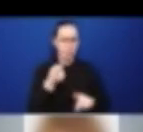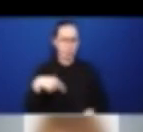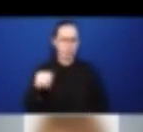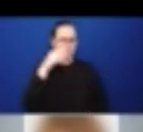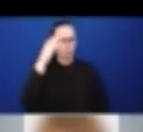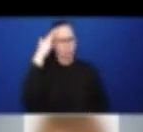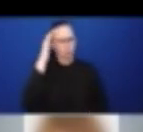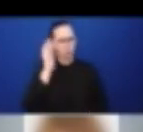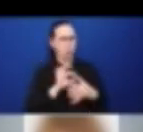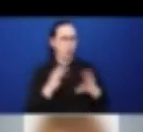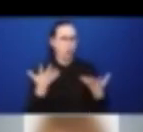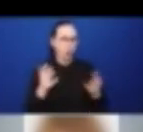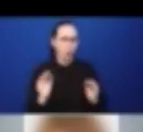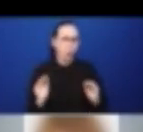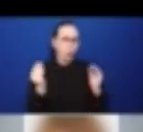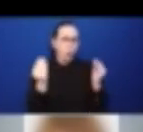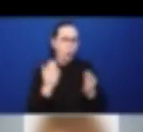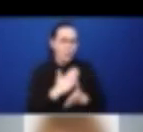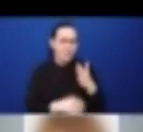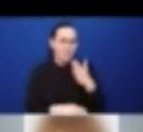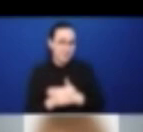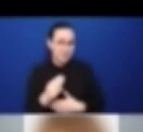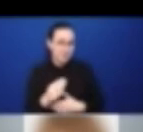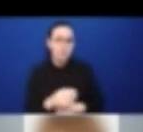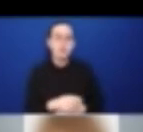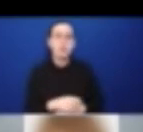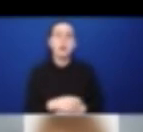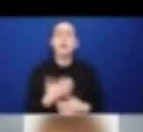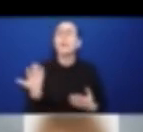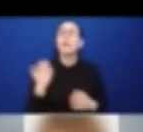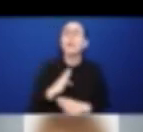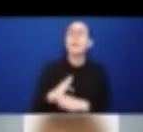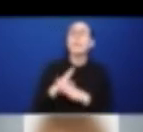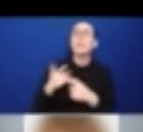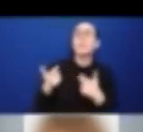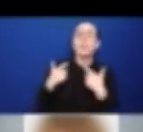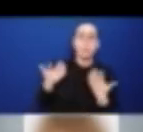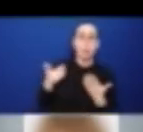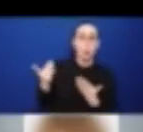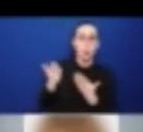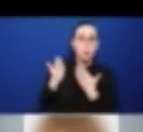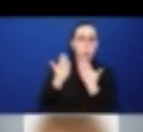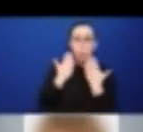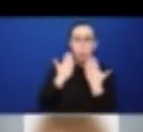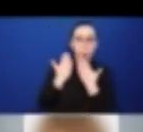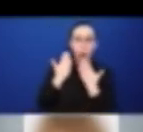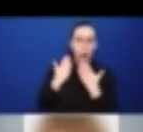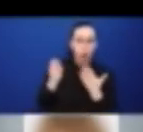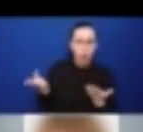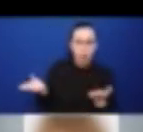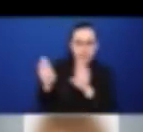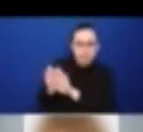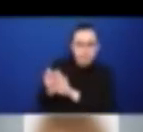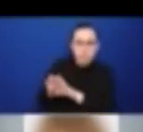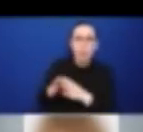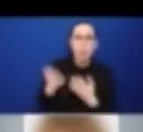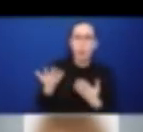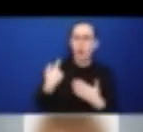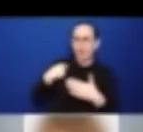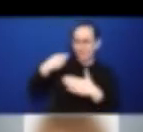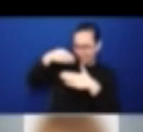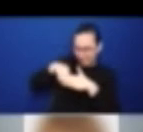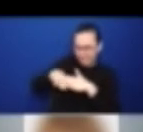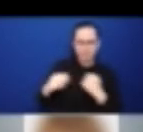or the school closures and the decreased access to physical education, more screen time disrupted routines and